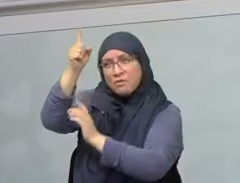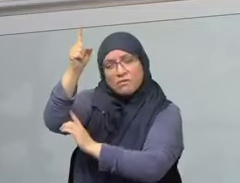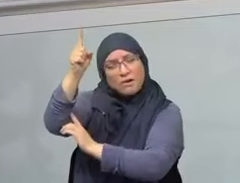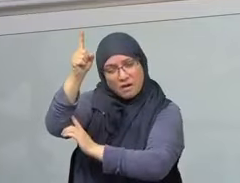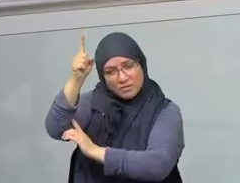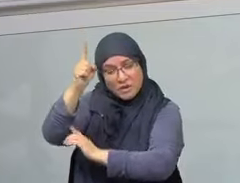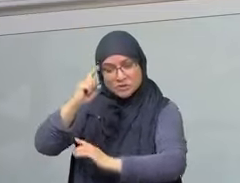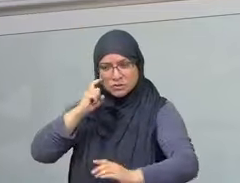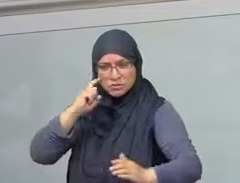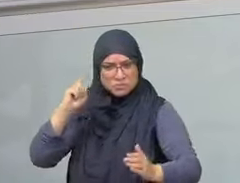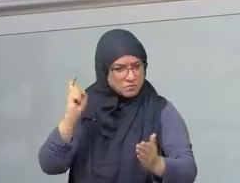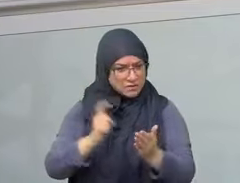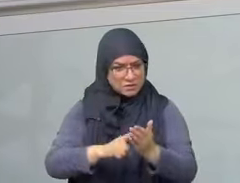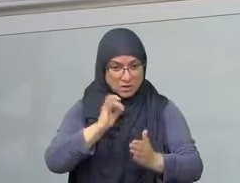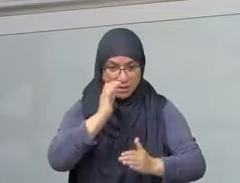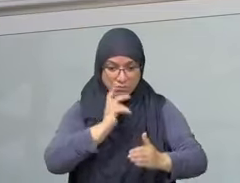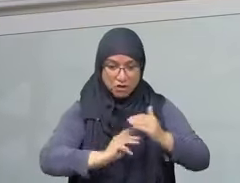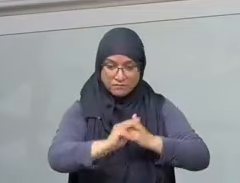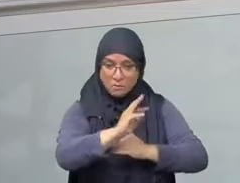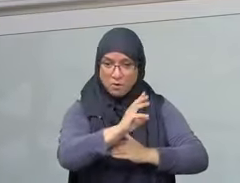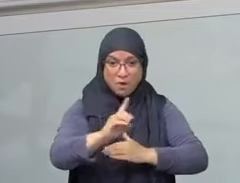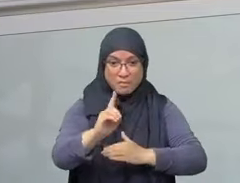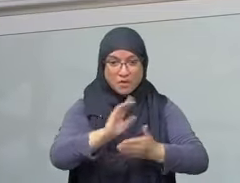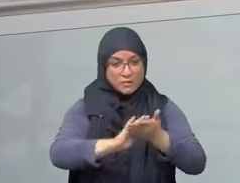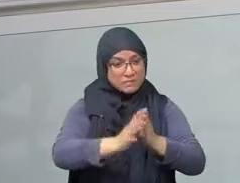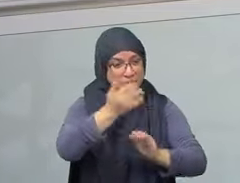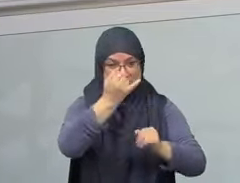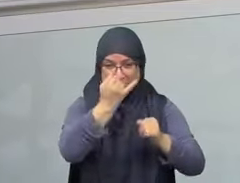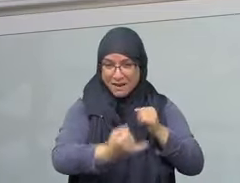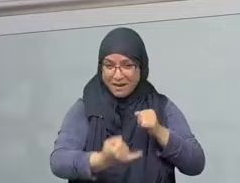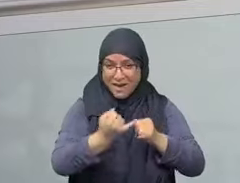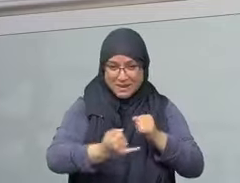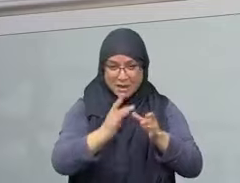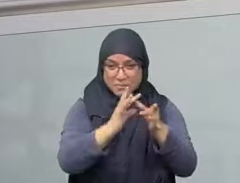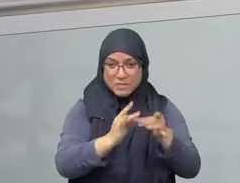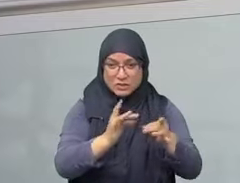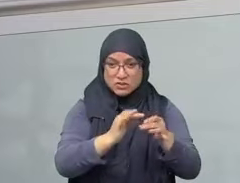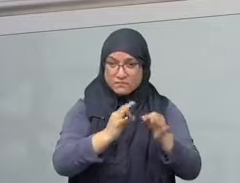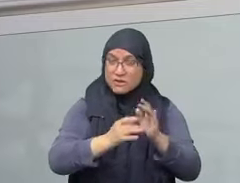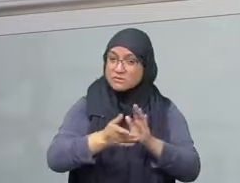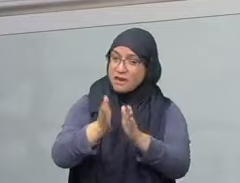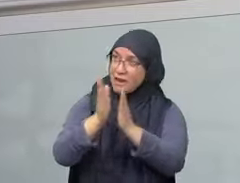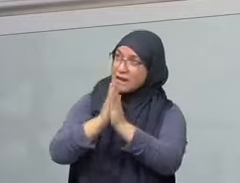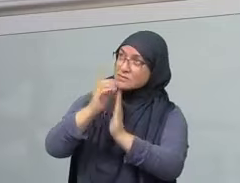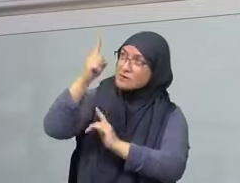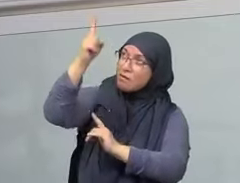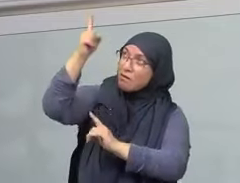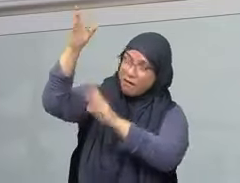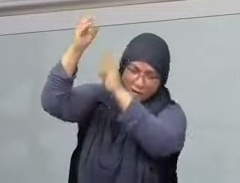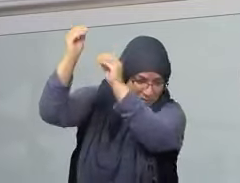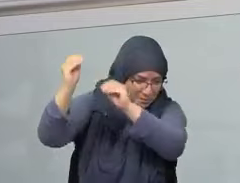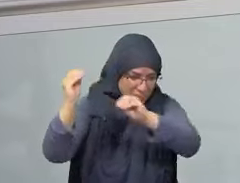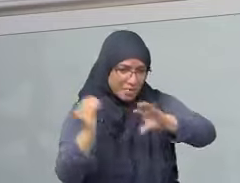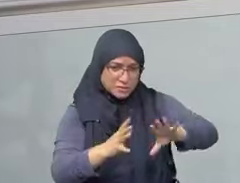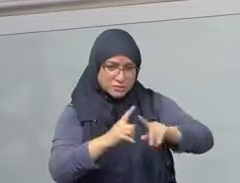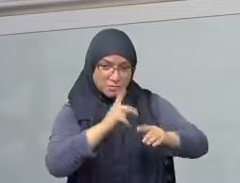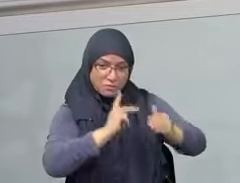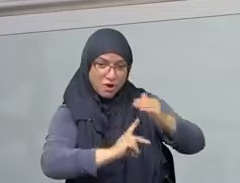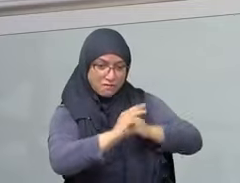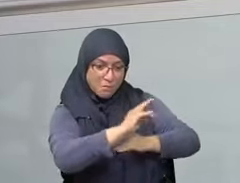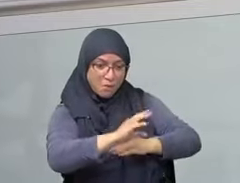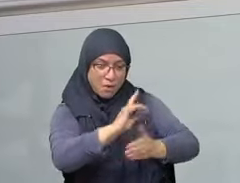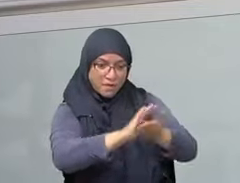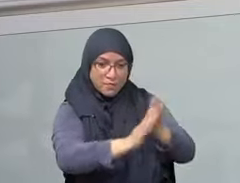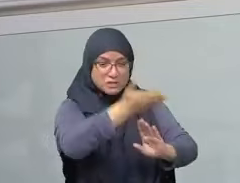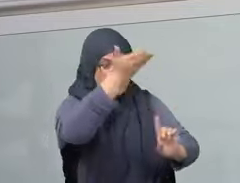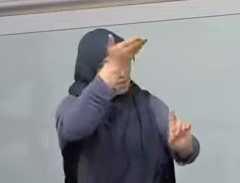is his final messenger. We ask Allah to send his peace and blessings upon him. The prophets and messengers that came before him, his family